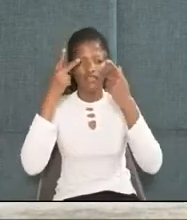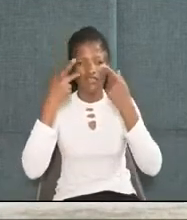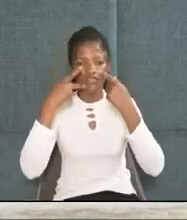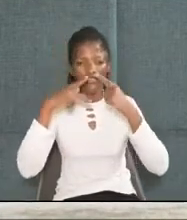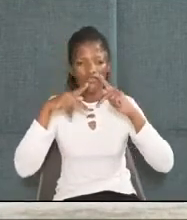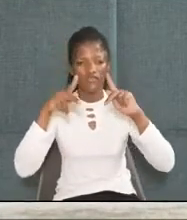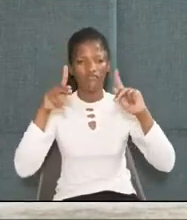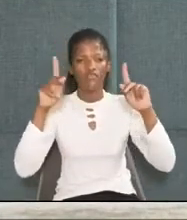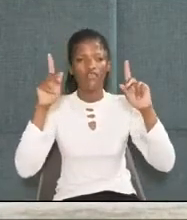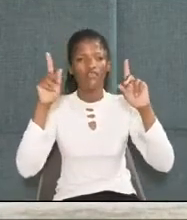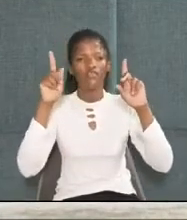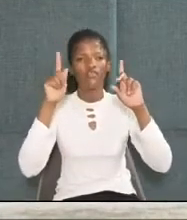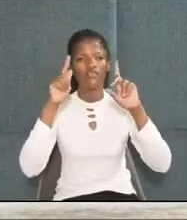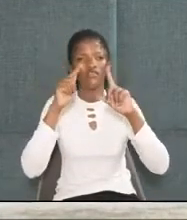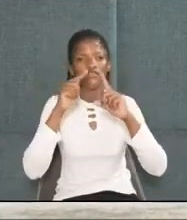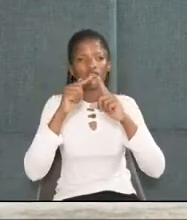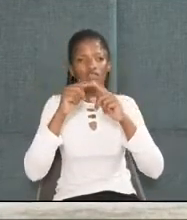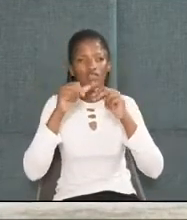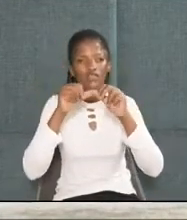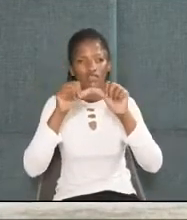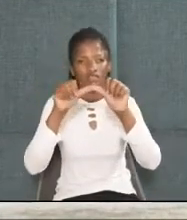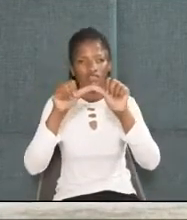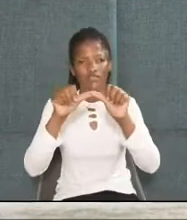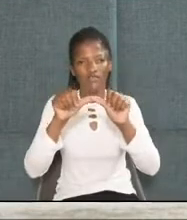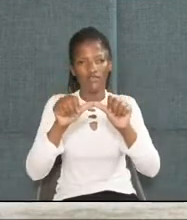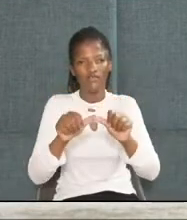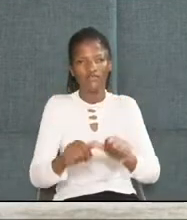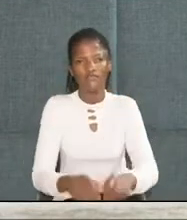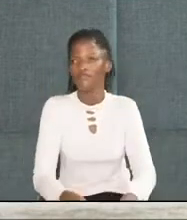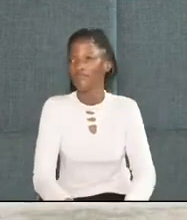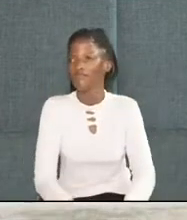peace be still.